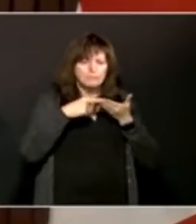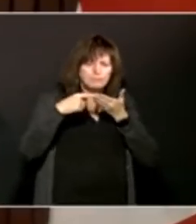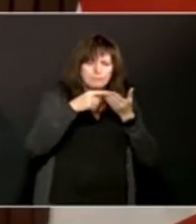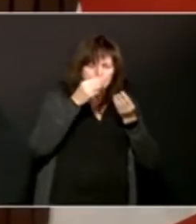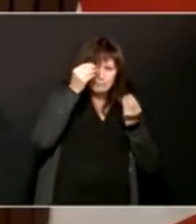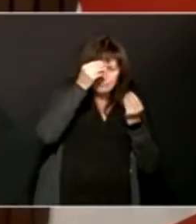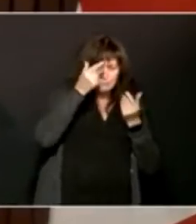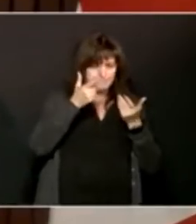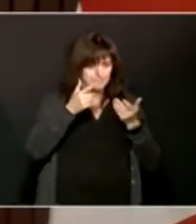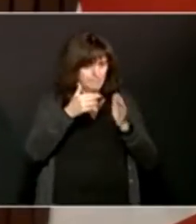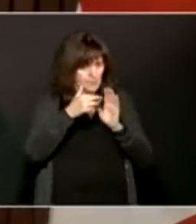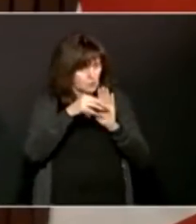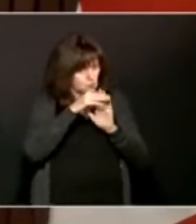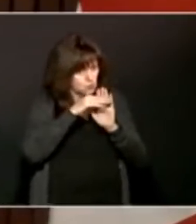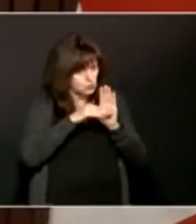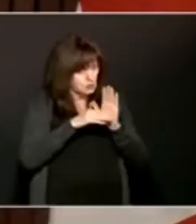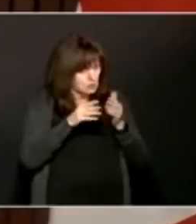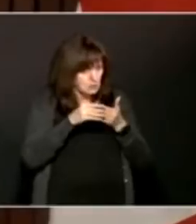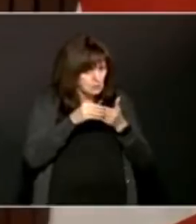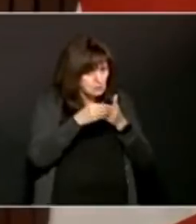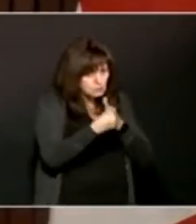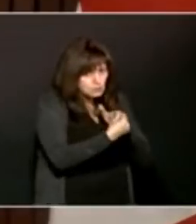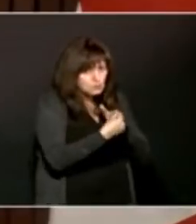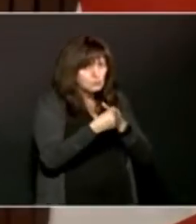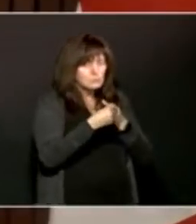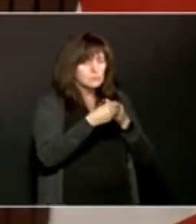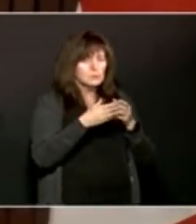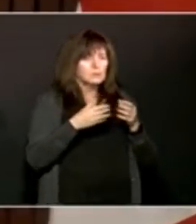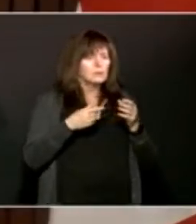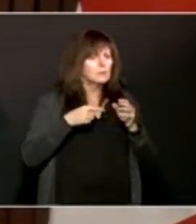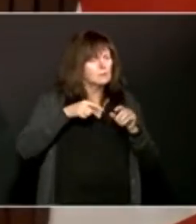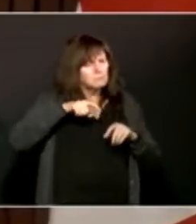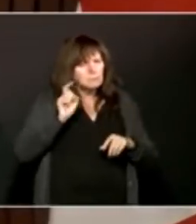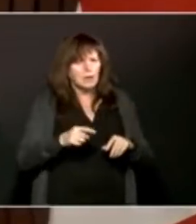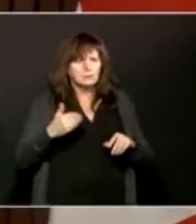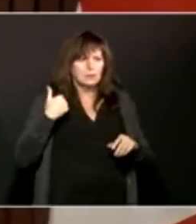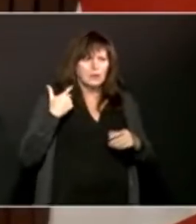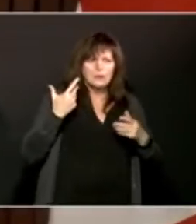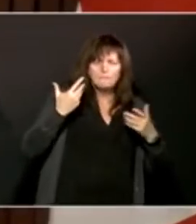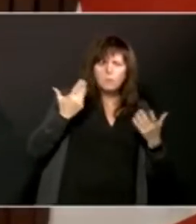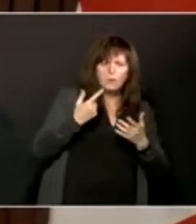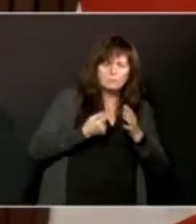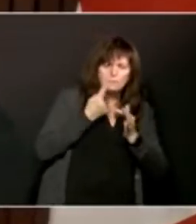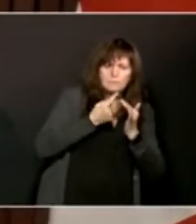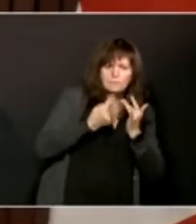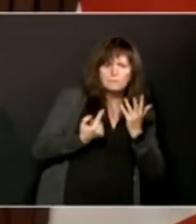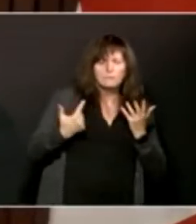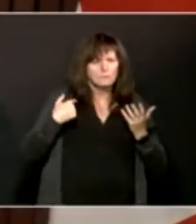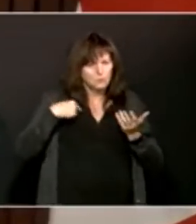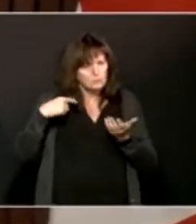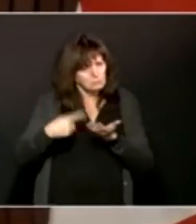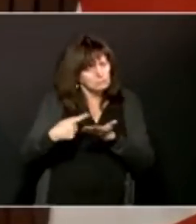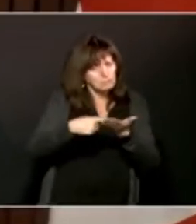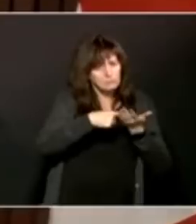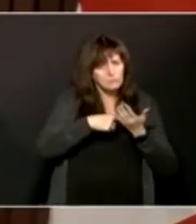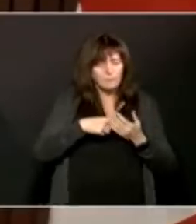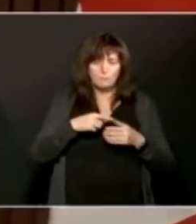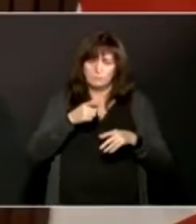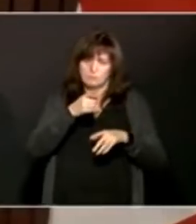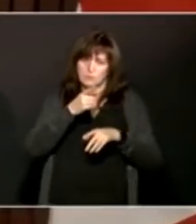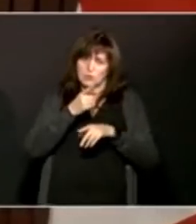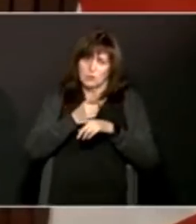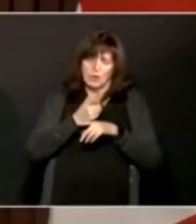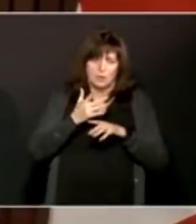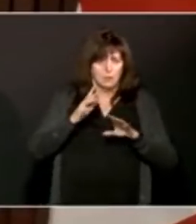put into place to look at this issue because absolutely we are really pleased with the high vaccination